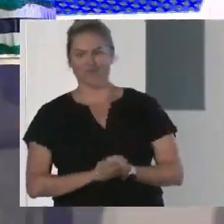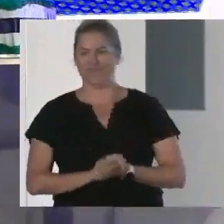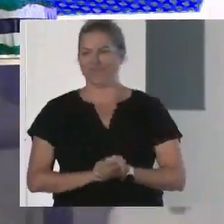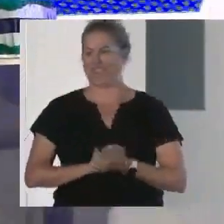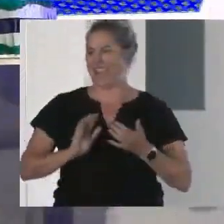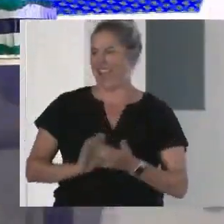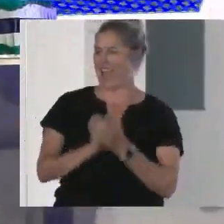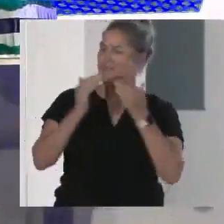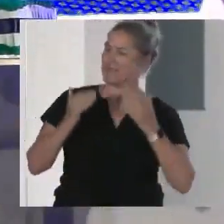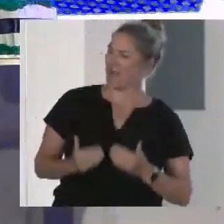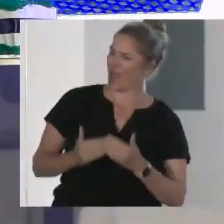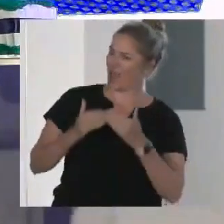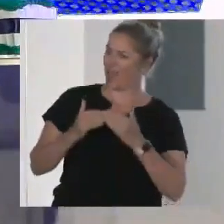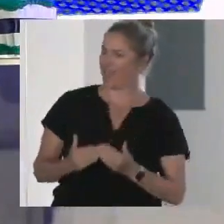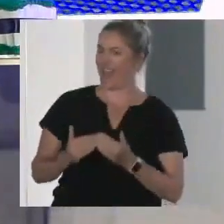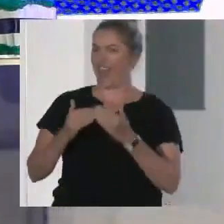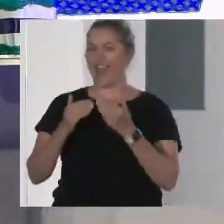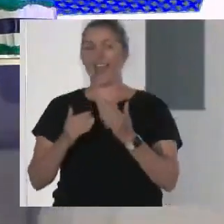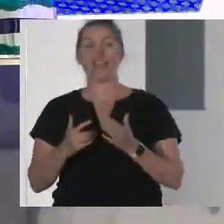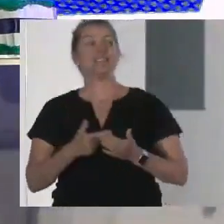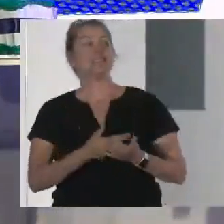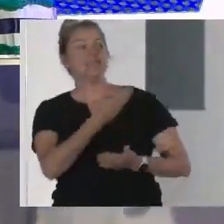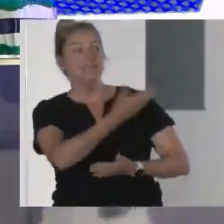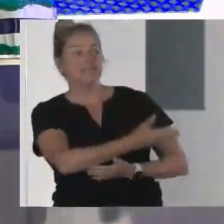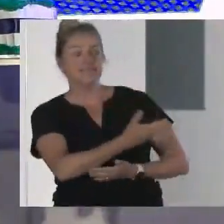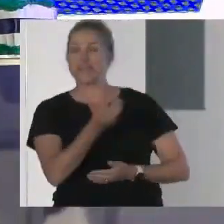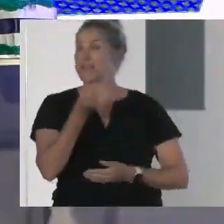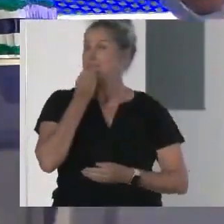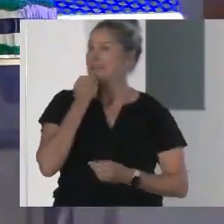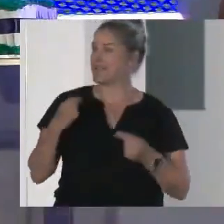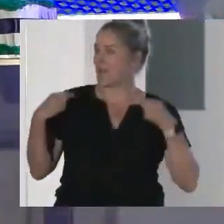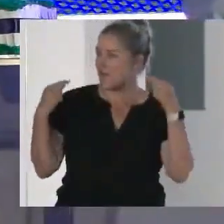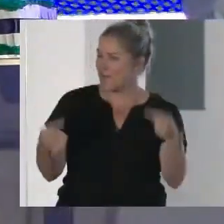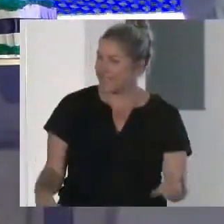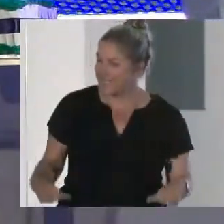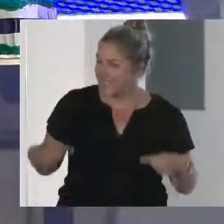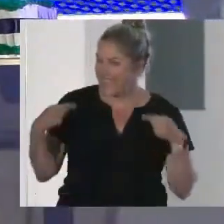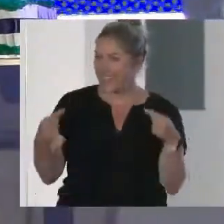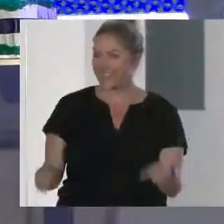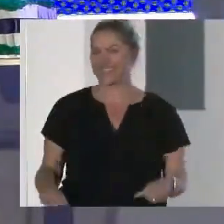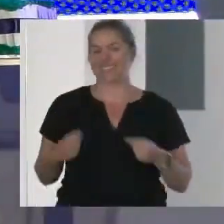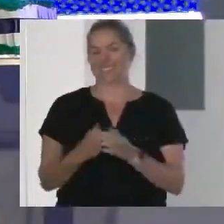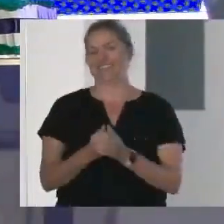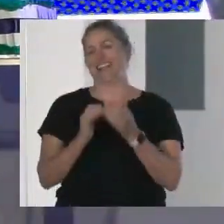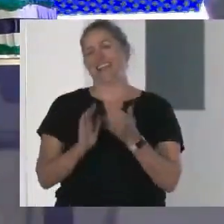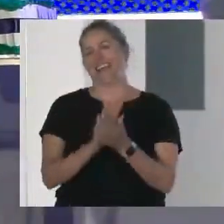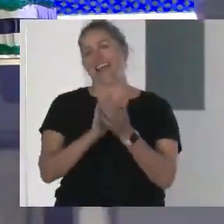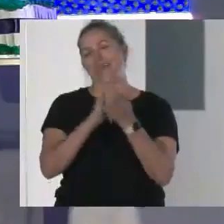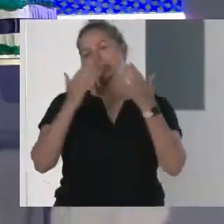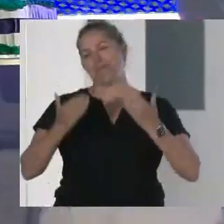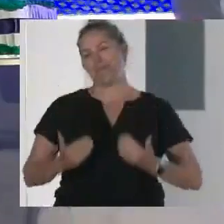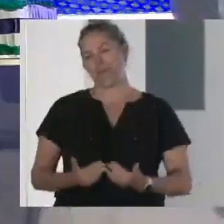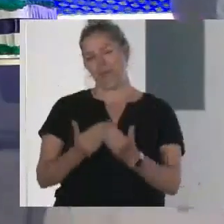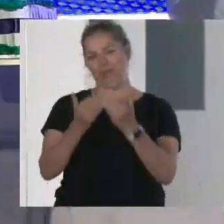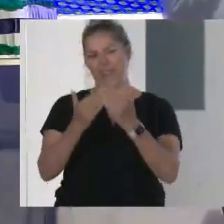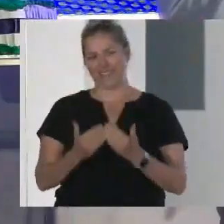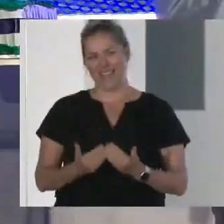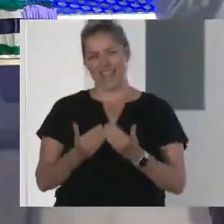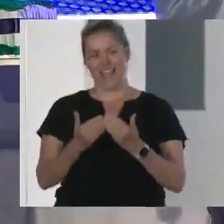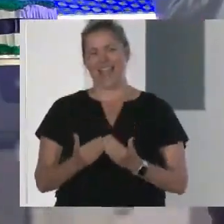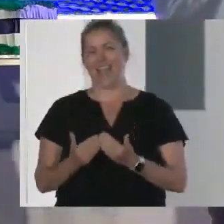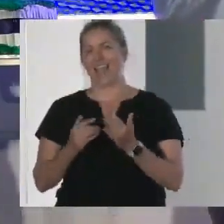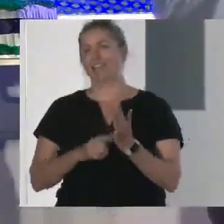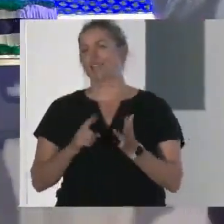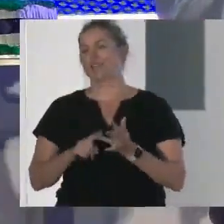Happy Birthday, dear Meals on Wheels. Happy Birthday